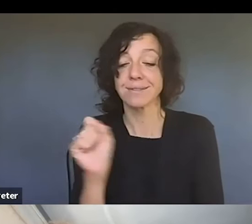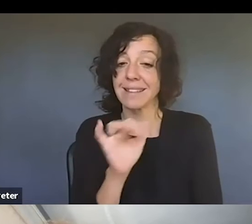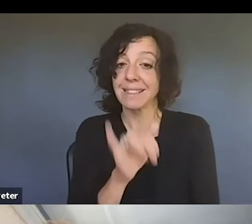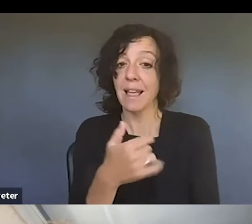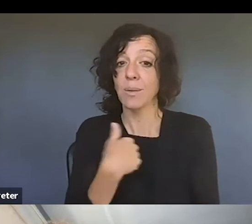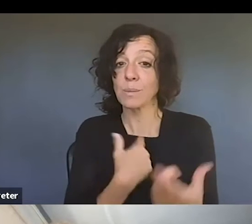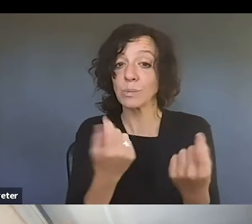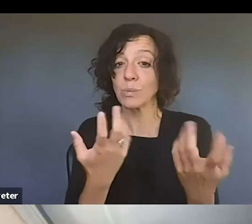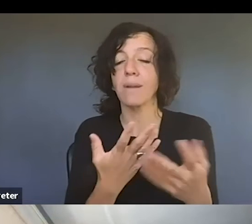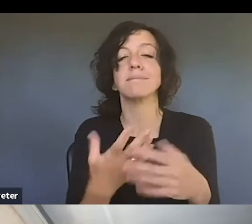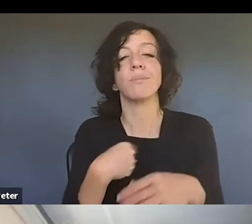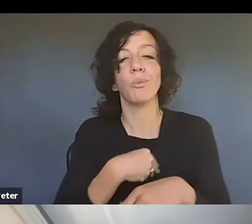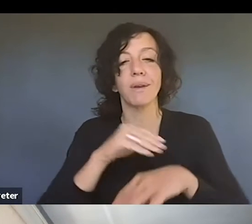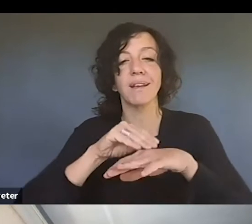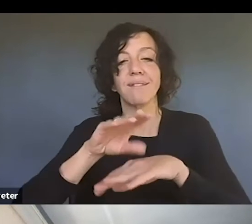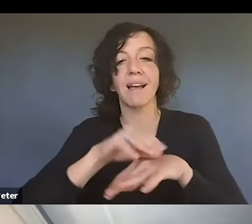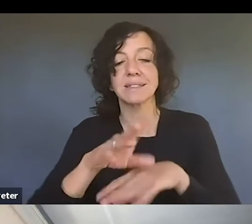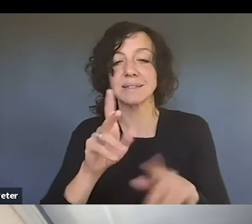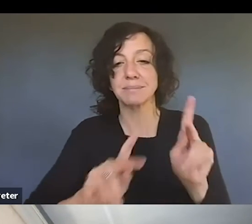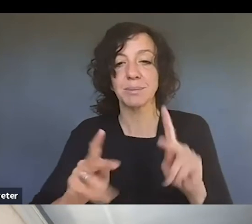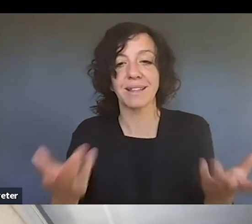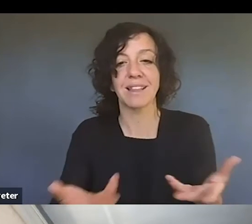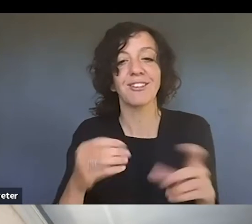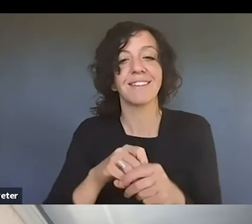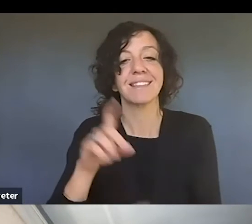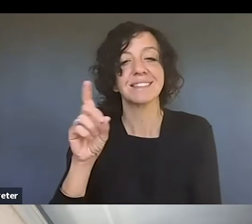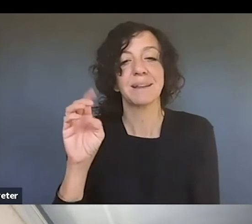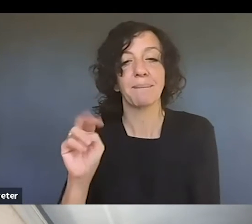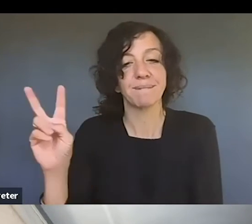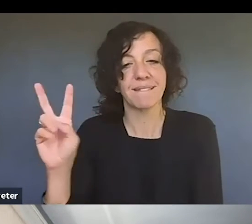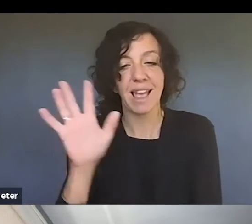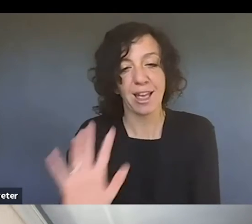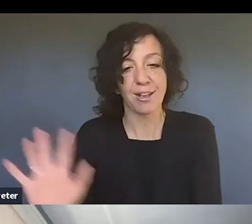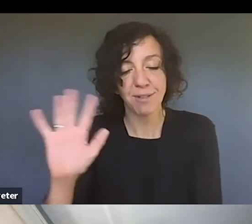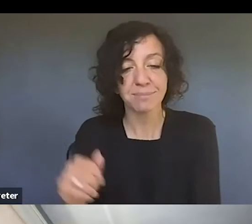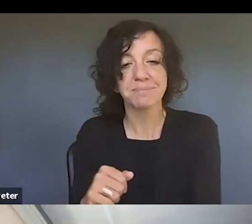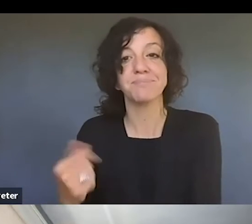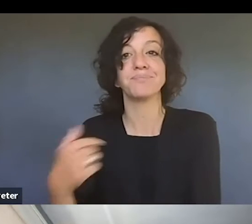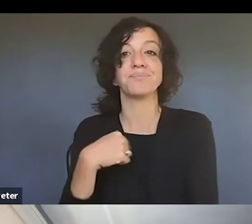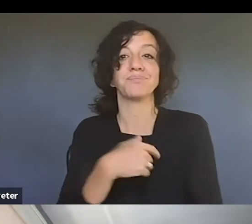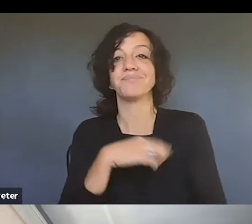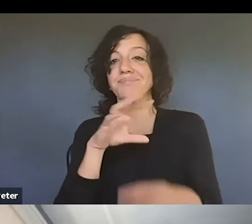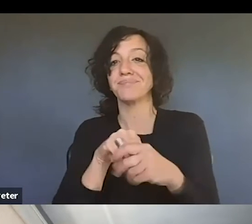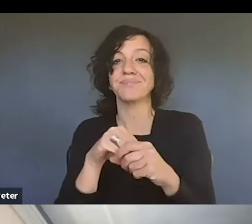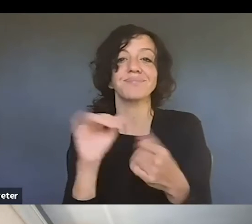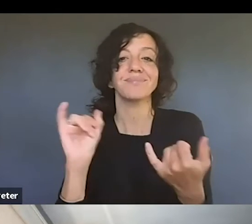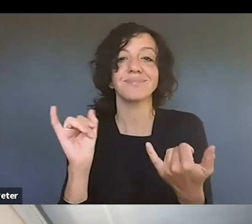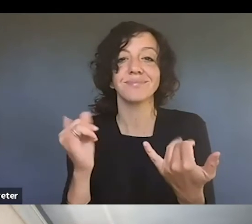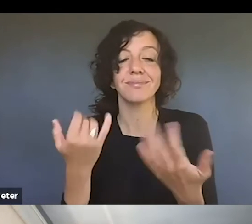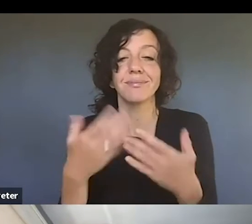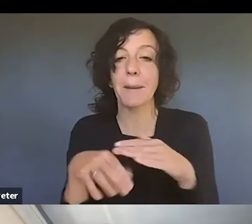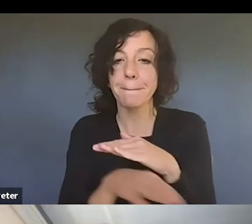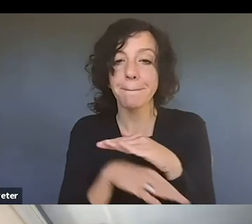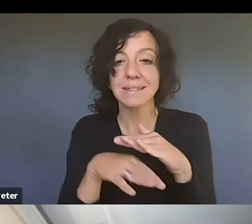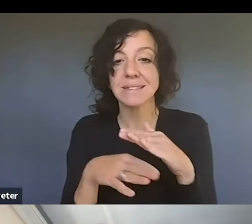arts community here in the DMV. Um, and we do everything from, you know, just giving basic copyright